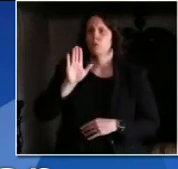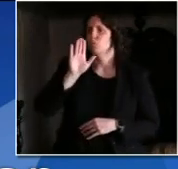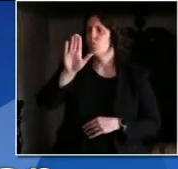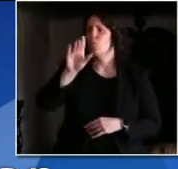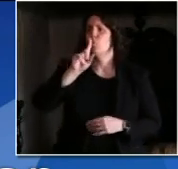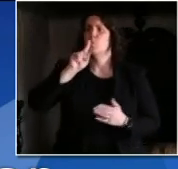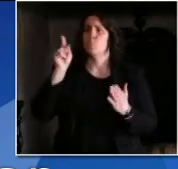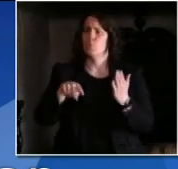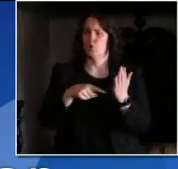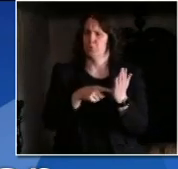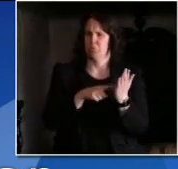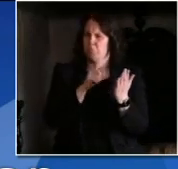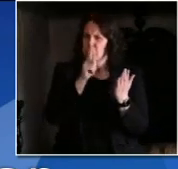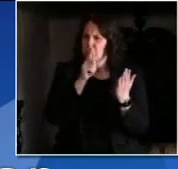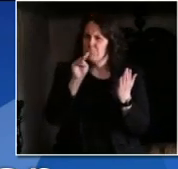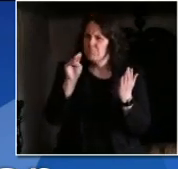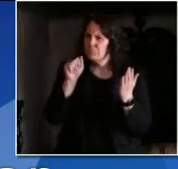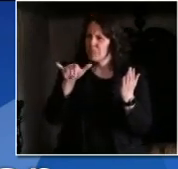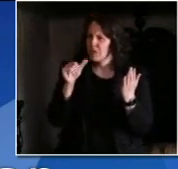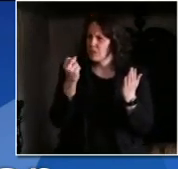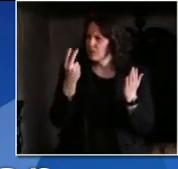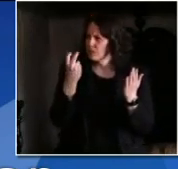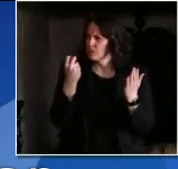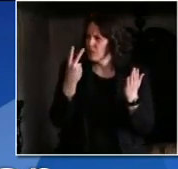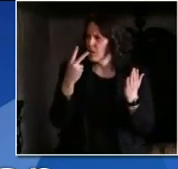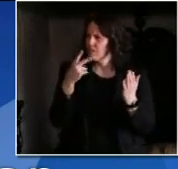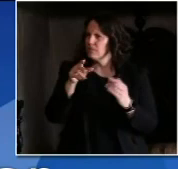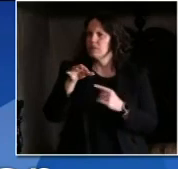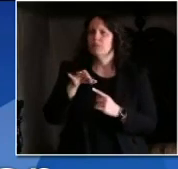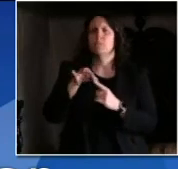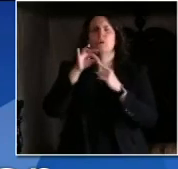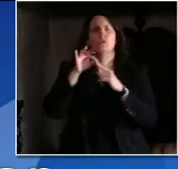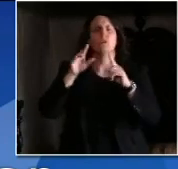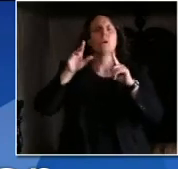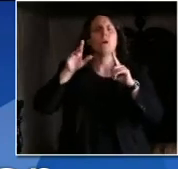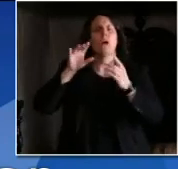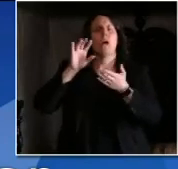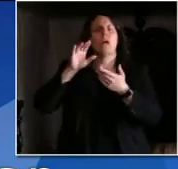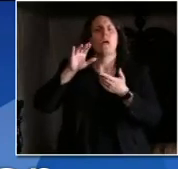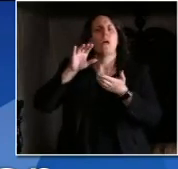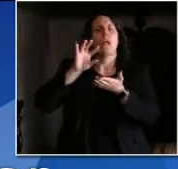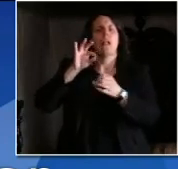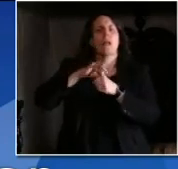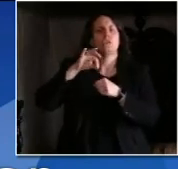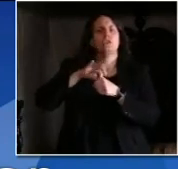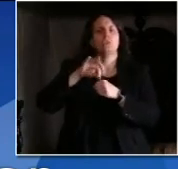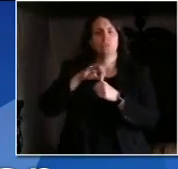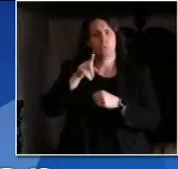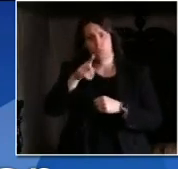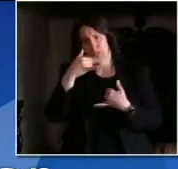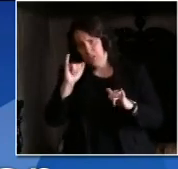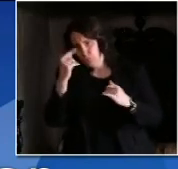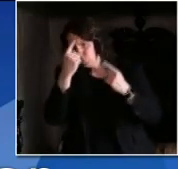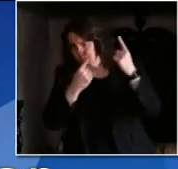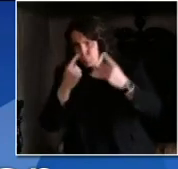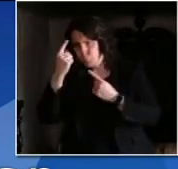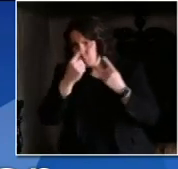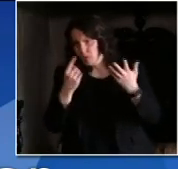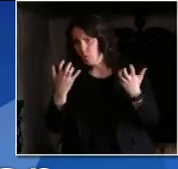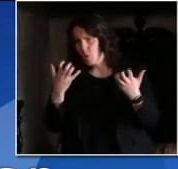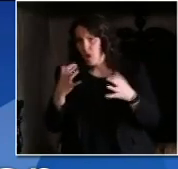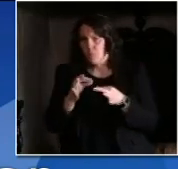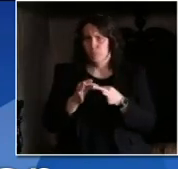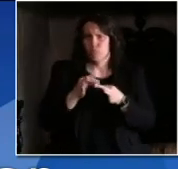special election. What is your intention with that? Are you still considering delaying or making other changes to that or is that going to go ahead as scheduled currently?